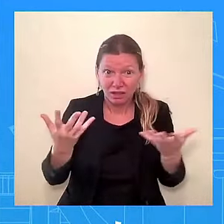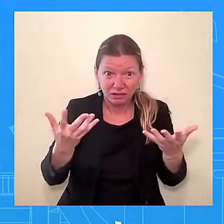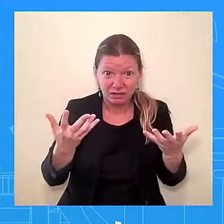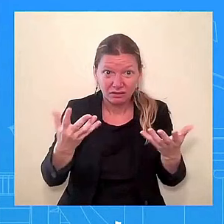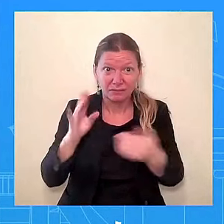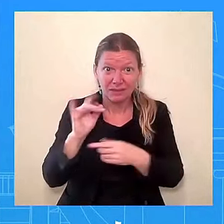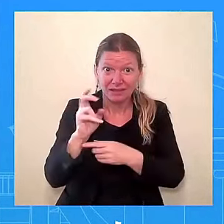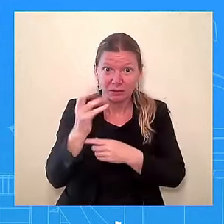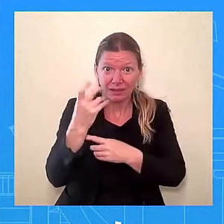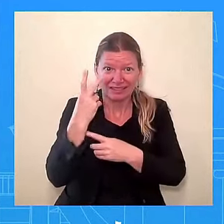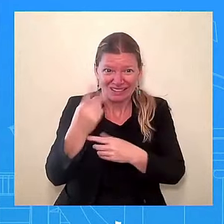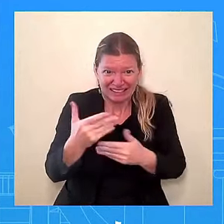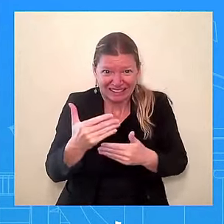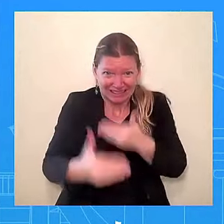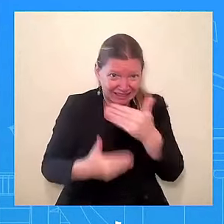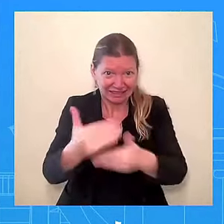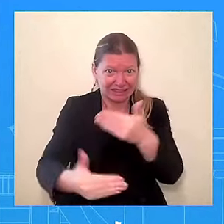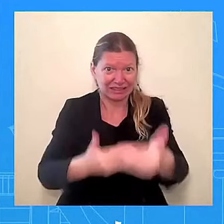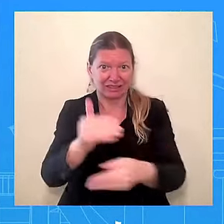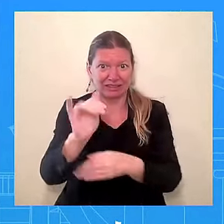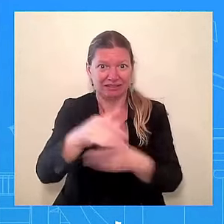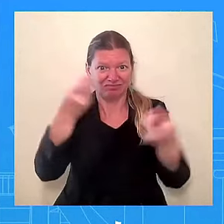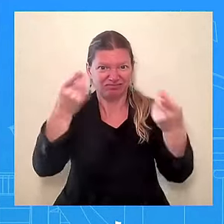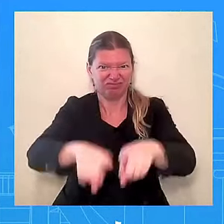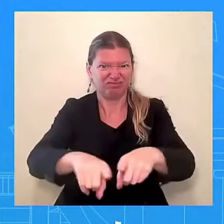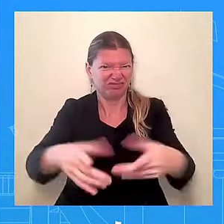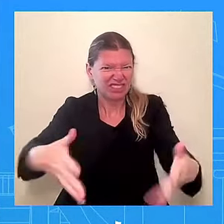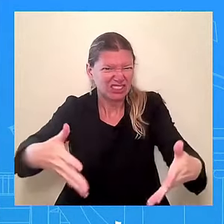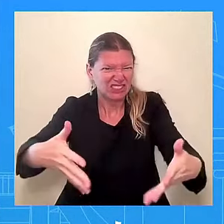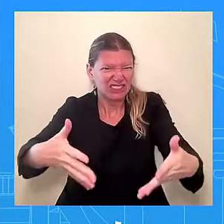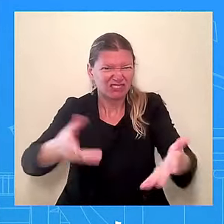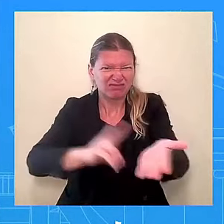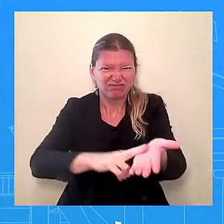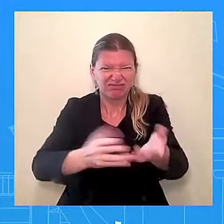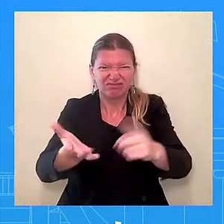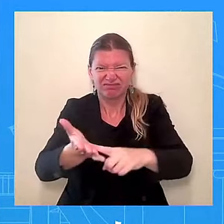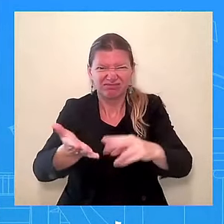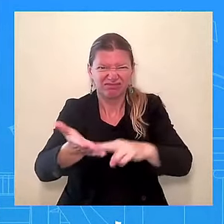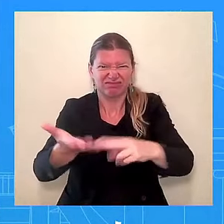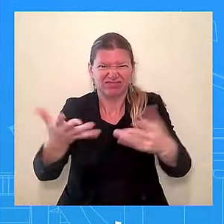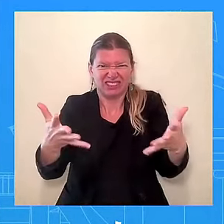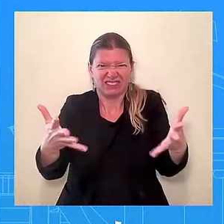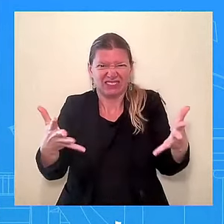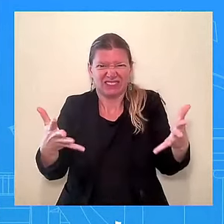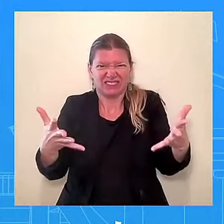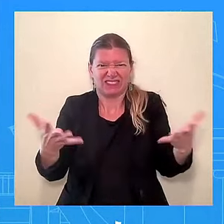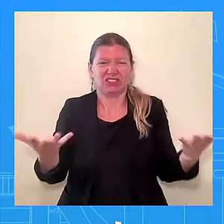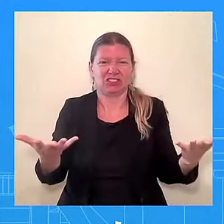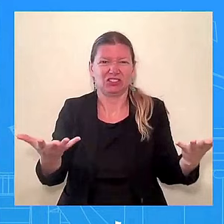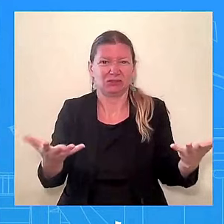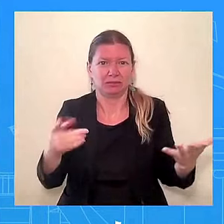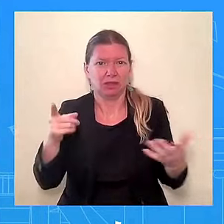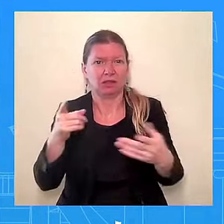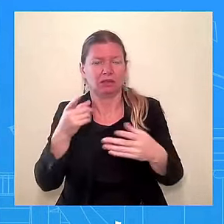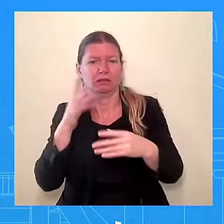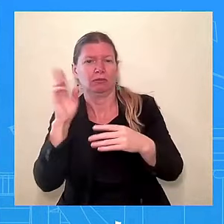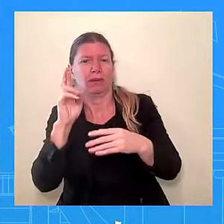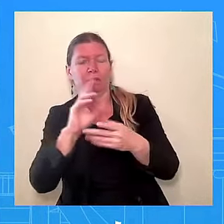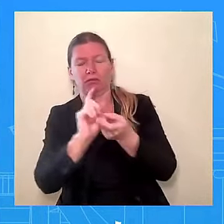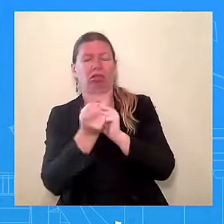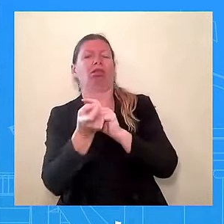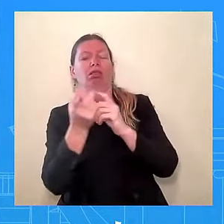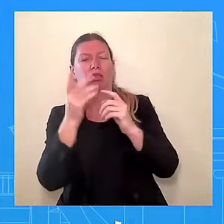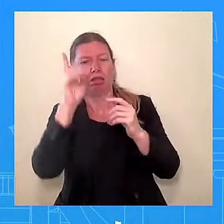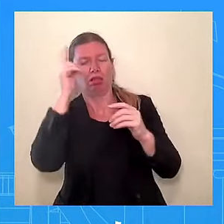twice against it. And so, the president's taken executive actions, and we want to make sure that we continue to